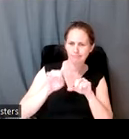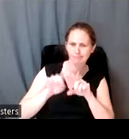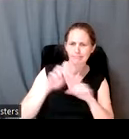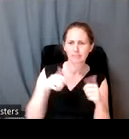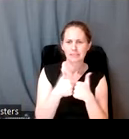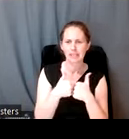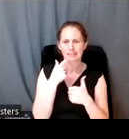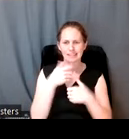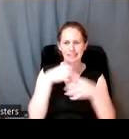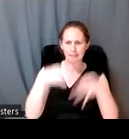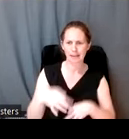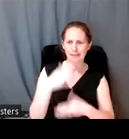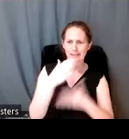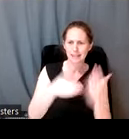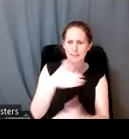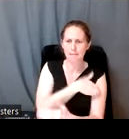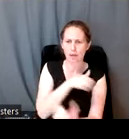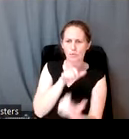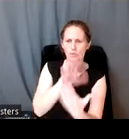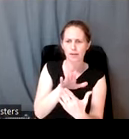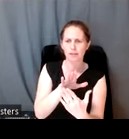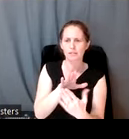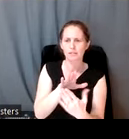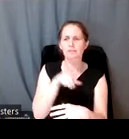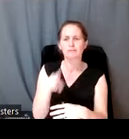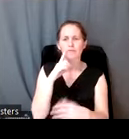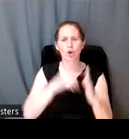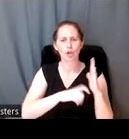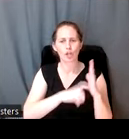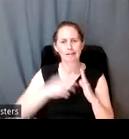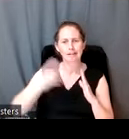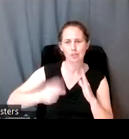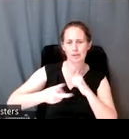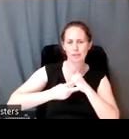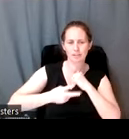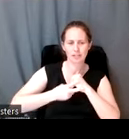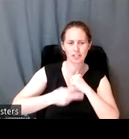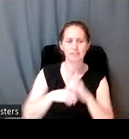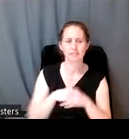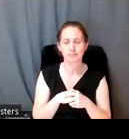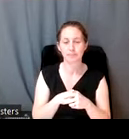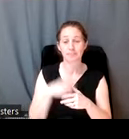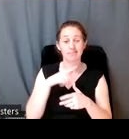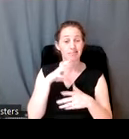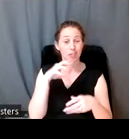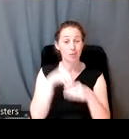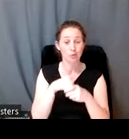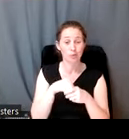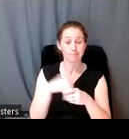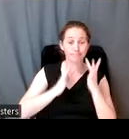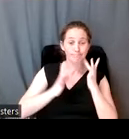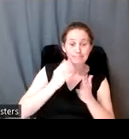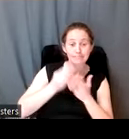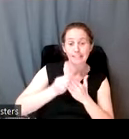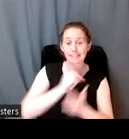articulating such sovereignty-based approaches to archaeology and historic preservation. These include a lack of funding and